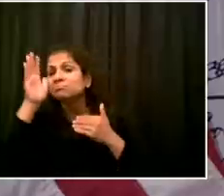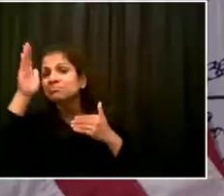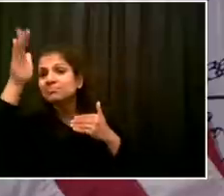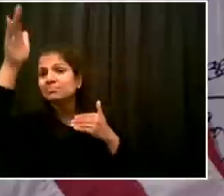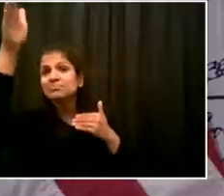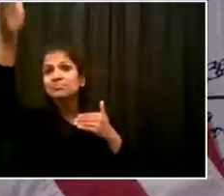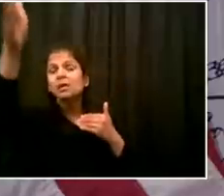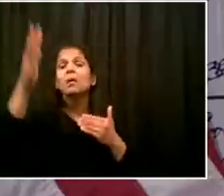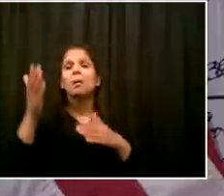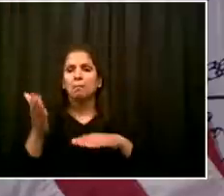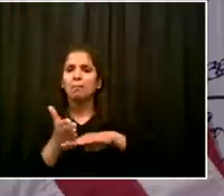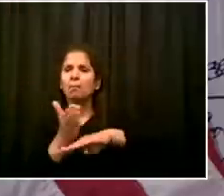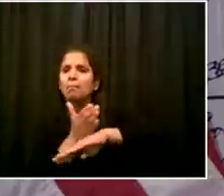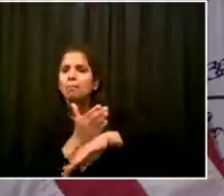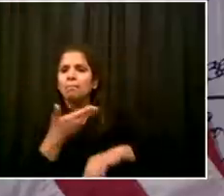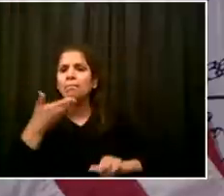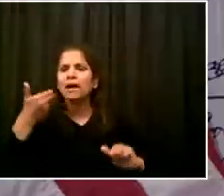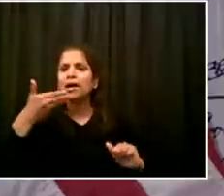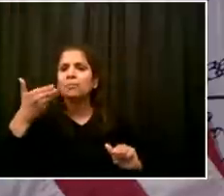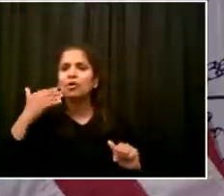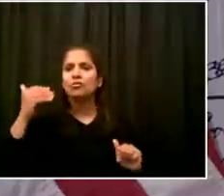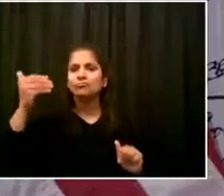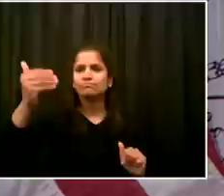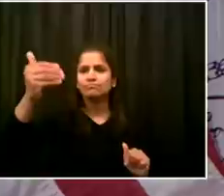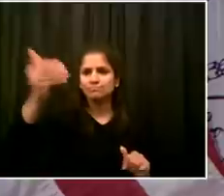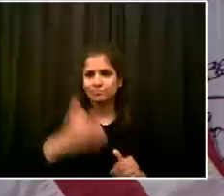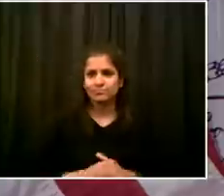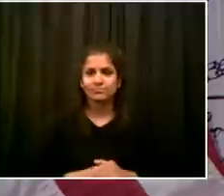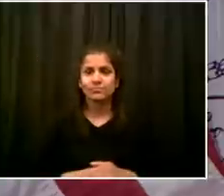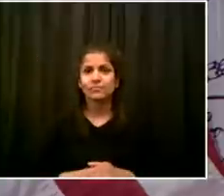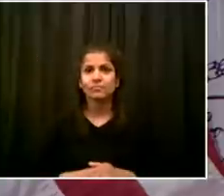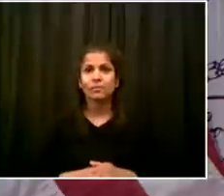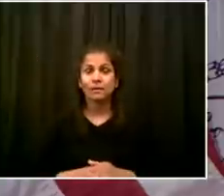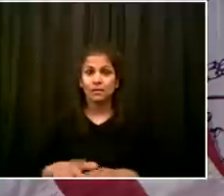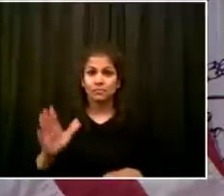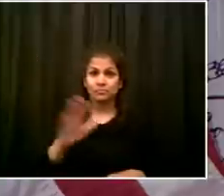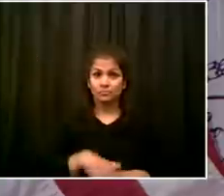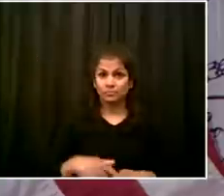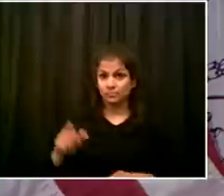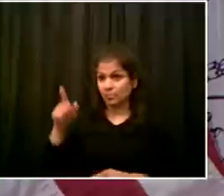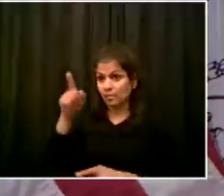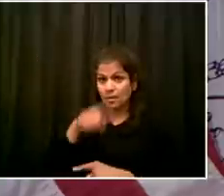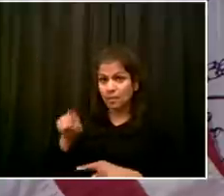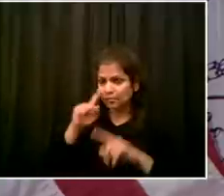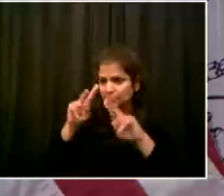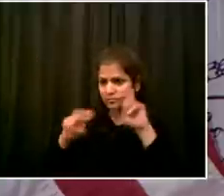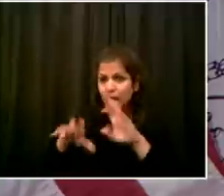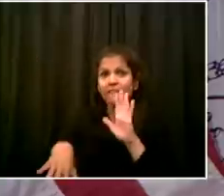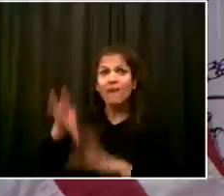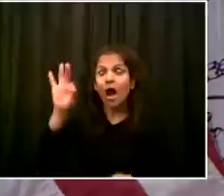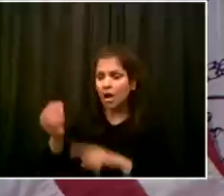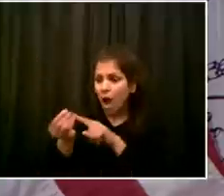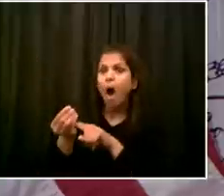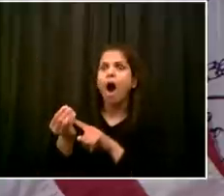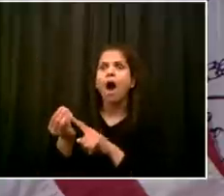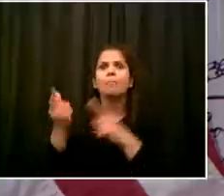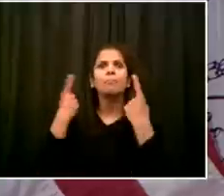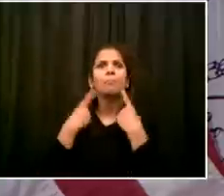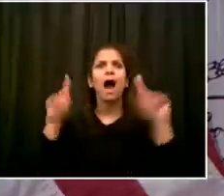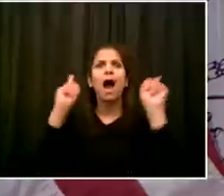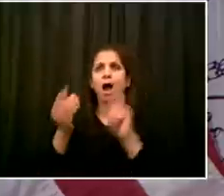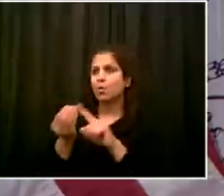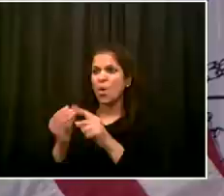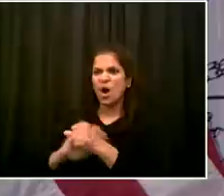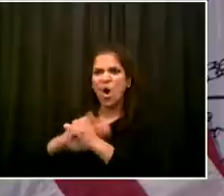after you have been exposed to it, well, that will change everything. Or if new research goes the other way and says people can contract again, that will change everything. The